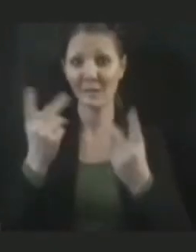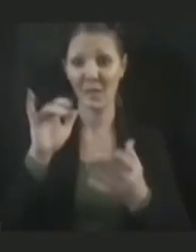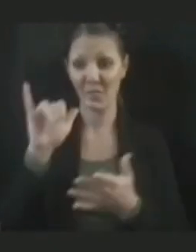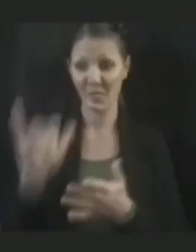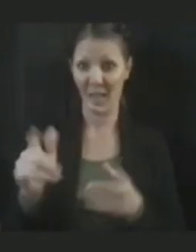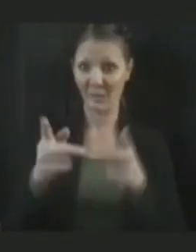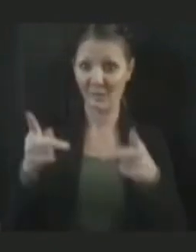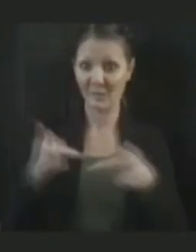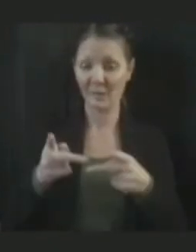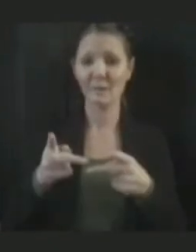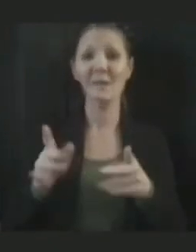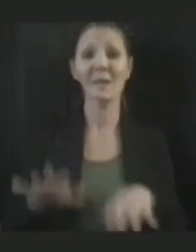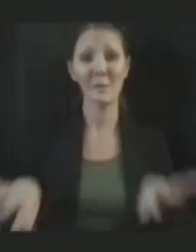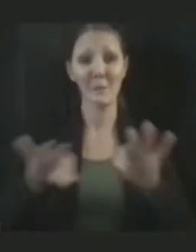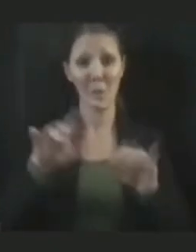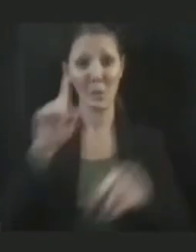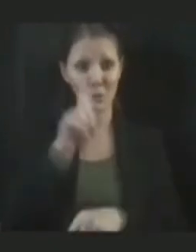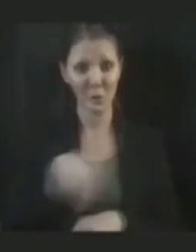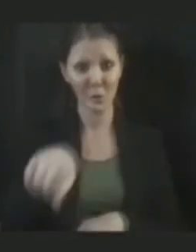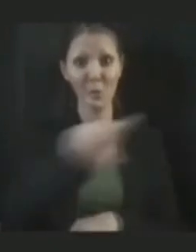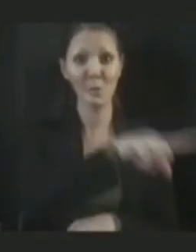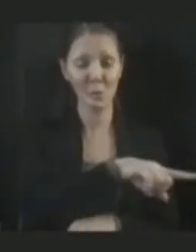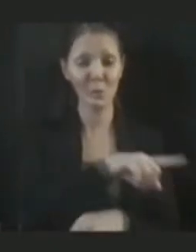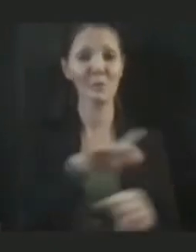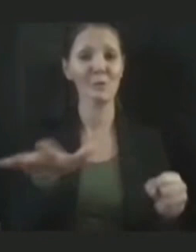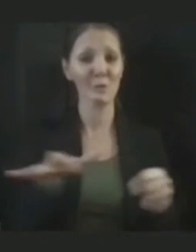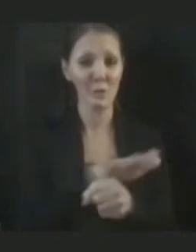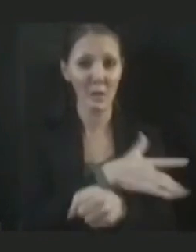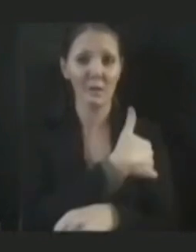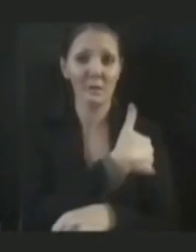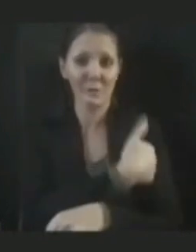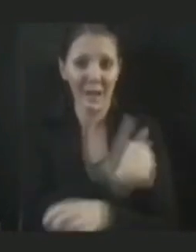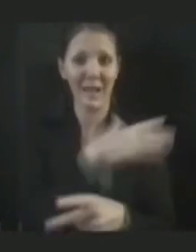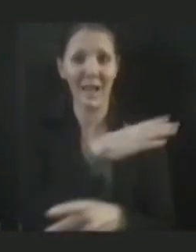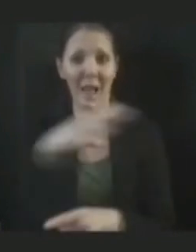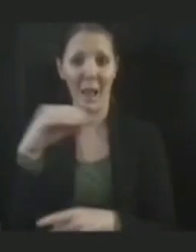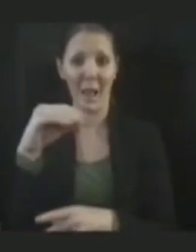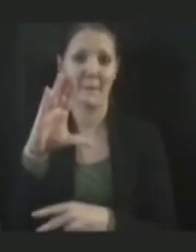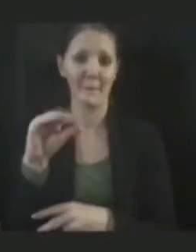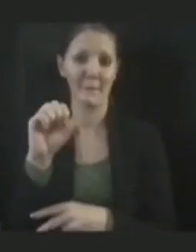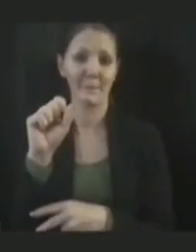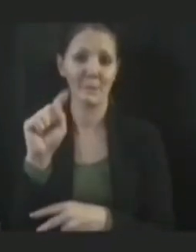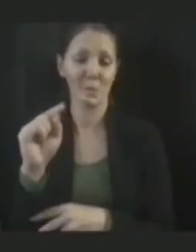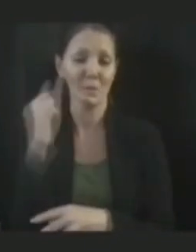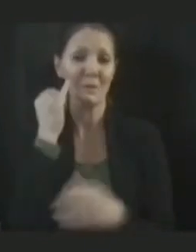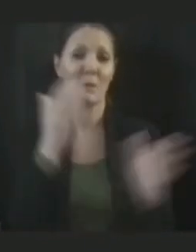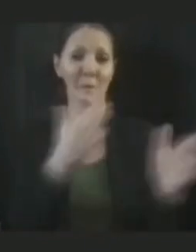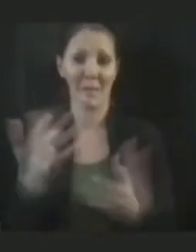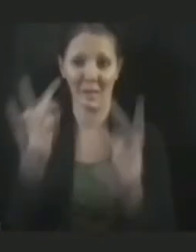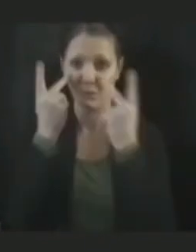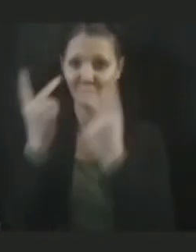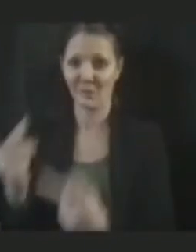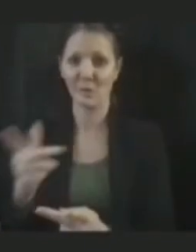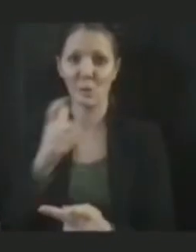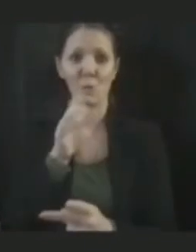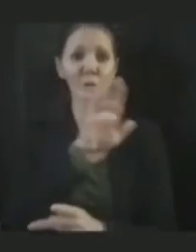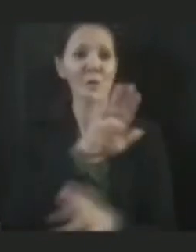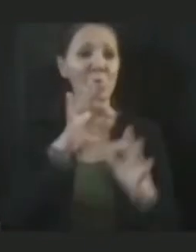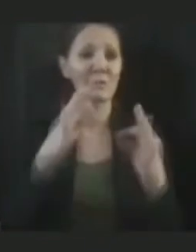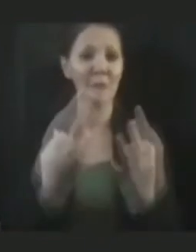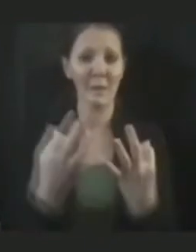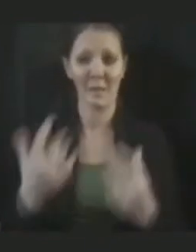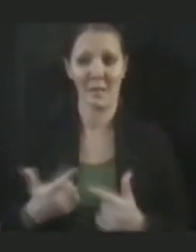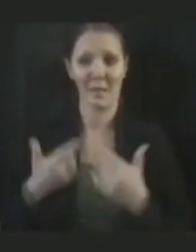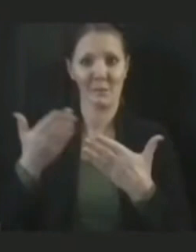you to be fully vaccinated and boosted if you're going to visit loved ones in the facilities. In addition to wearing